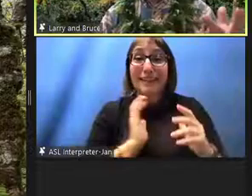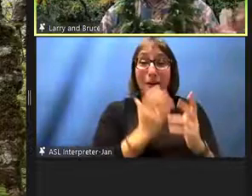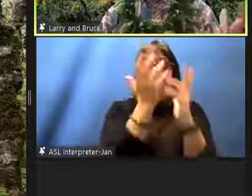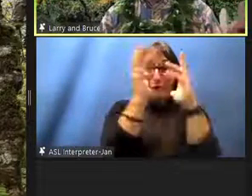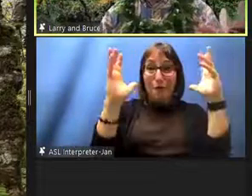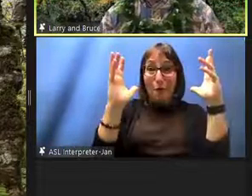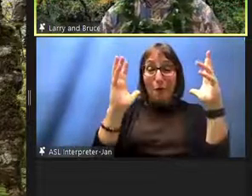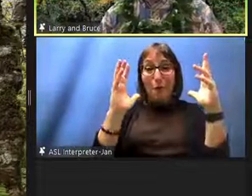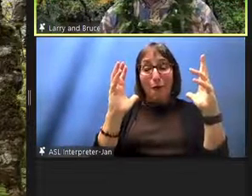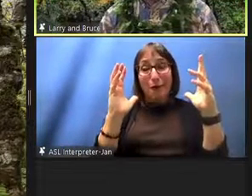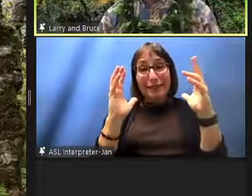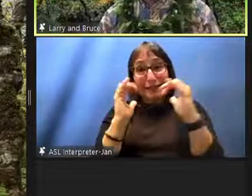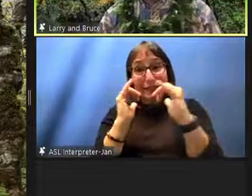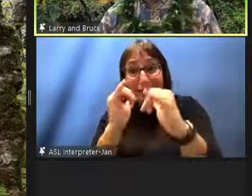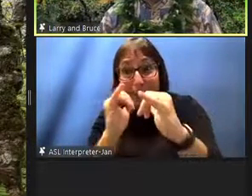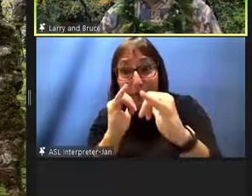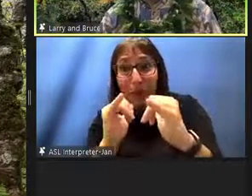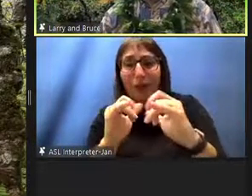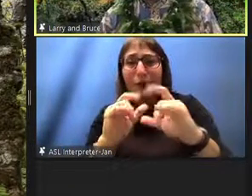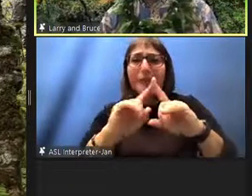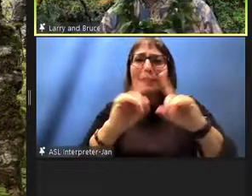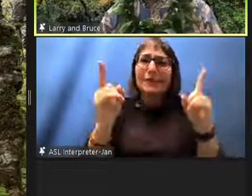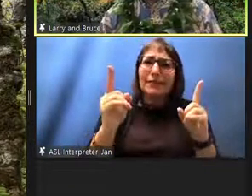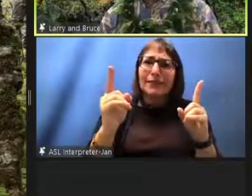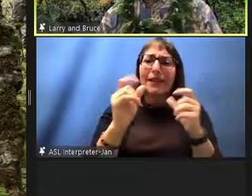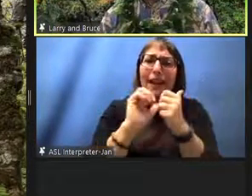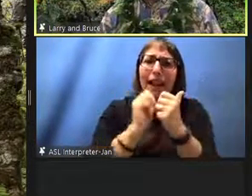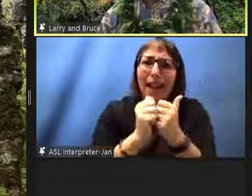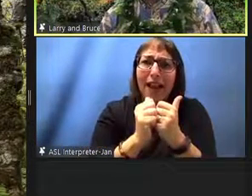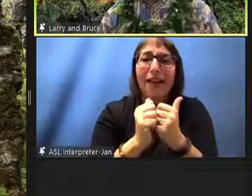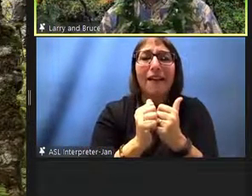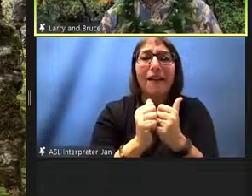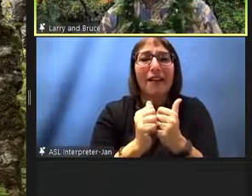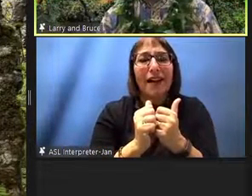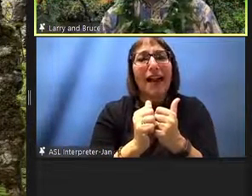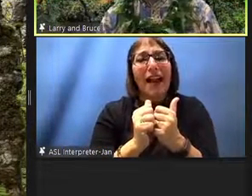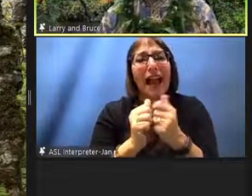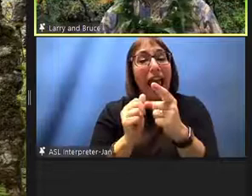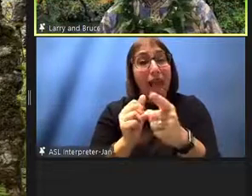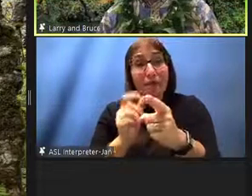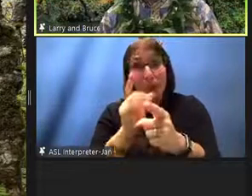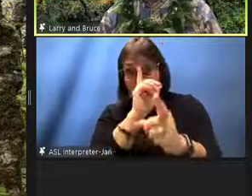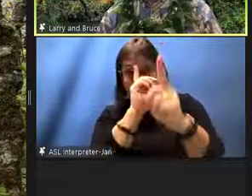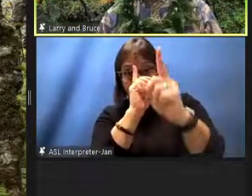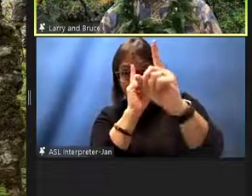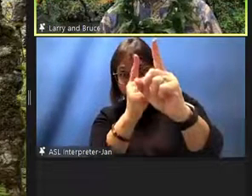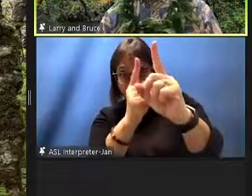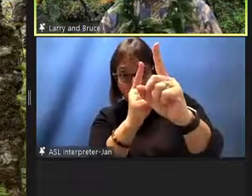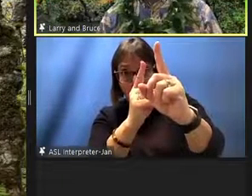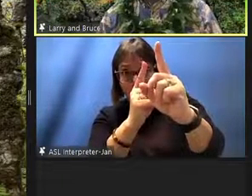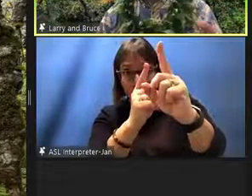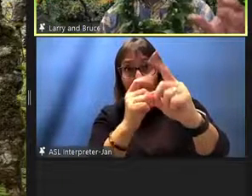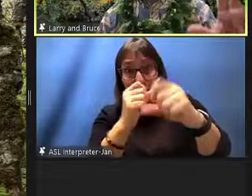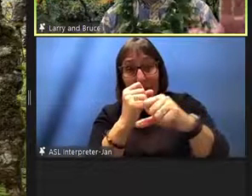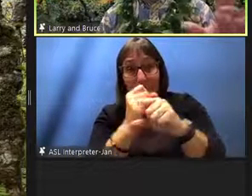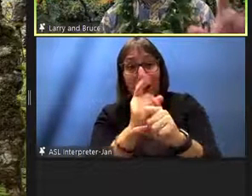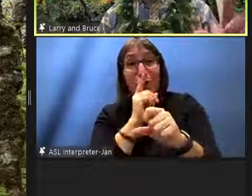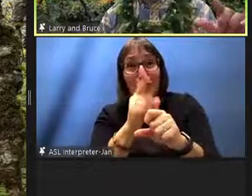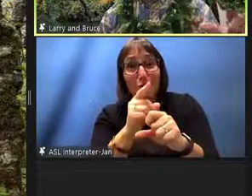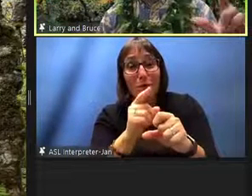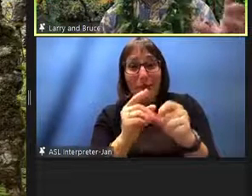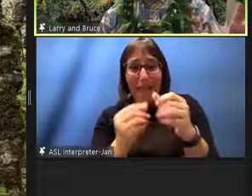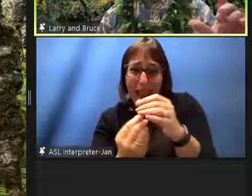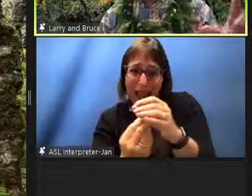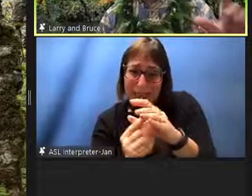similarities and how they come into play for the concern about that uh sprouting